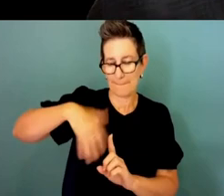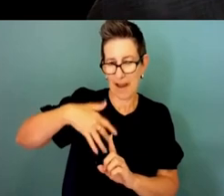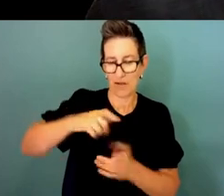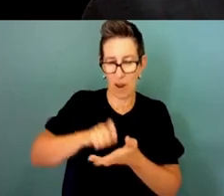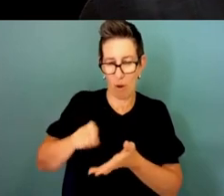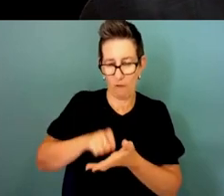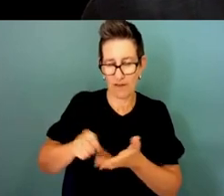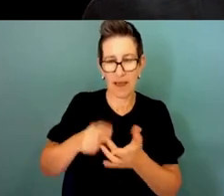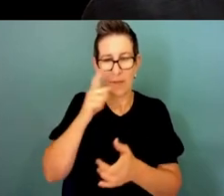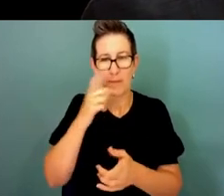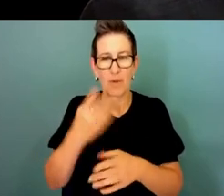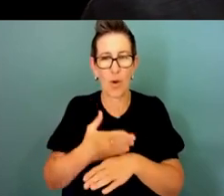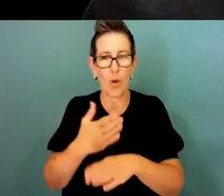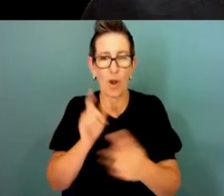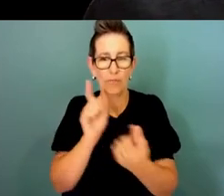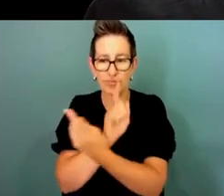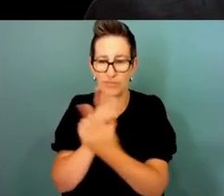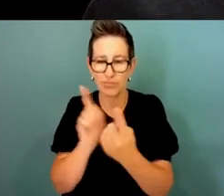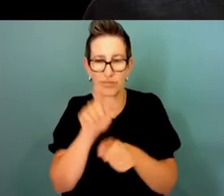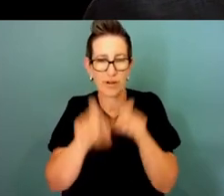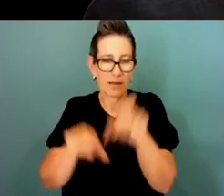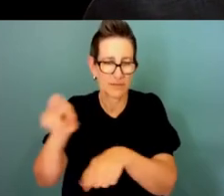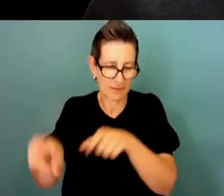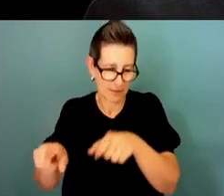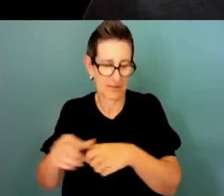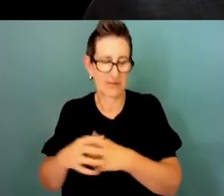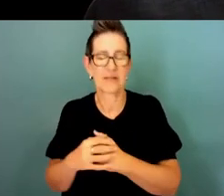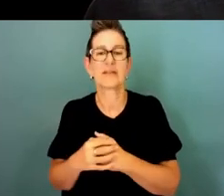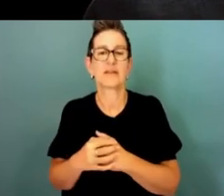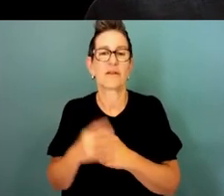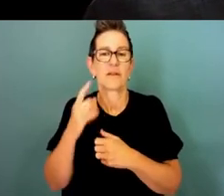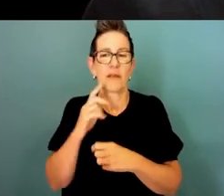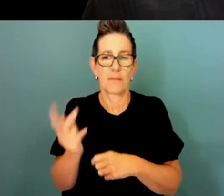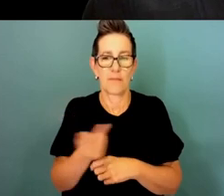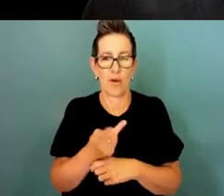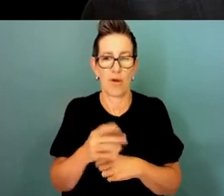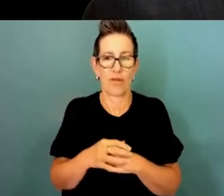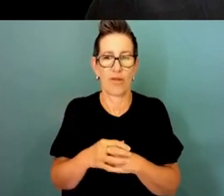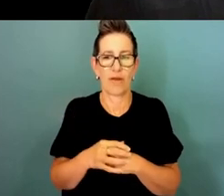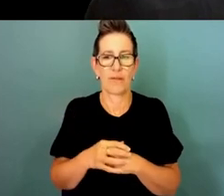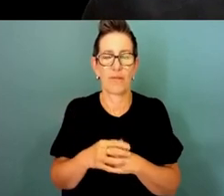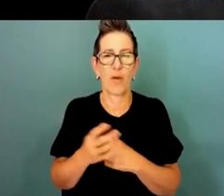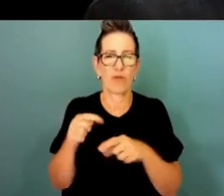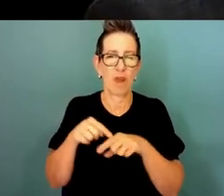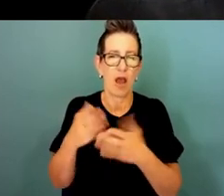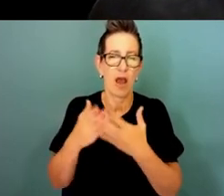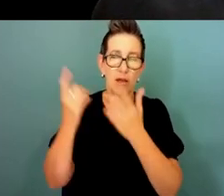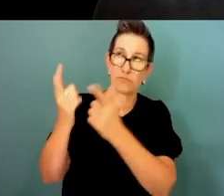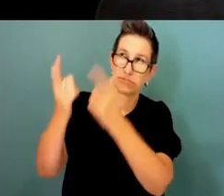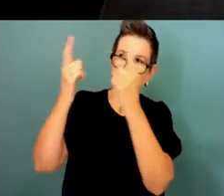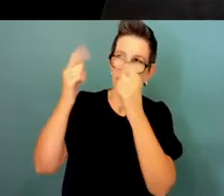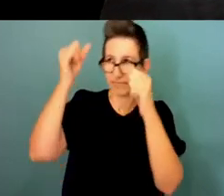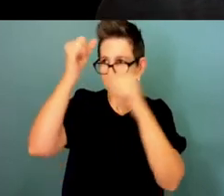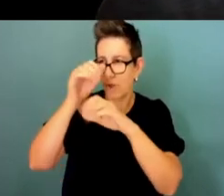centre link so we leave it to agency heads they know their business but they manage their business but we do want to set up some general principles